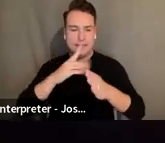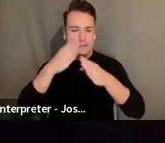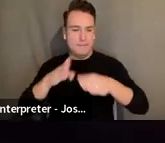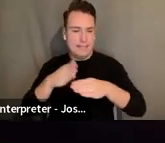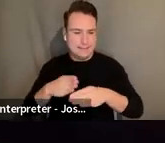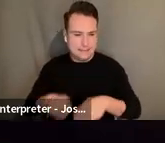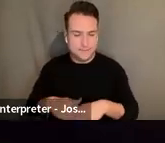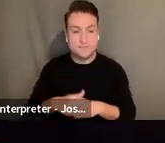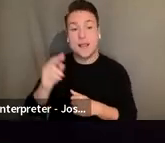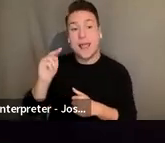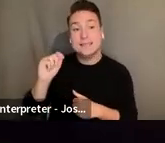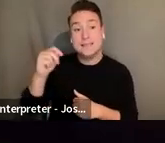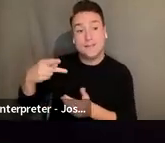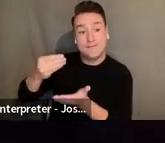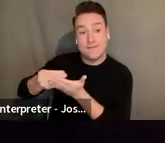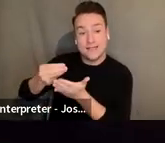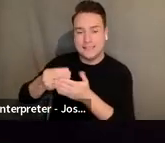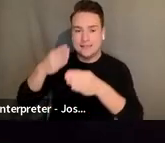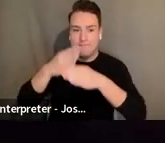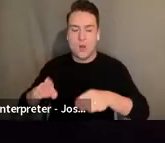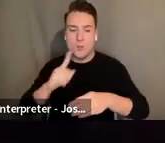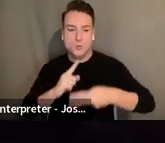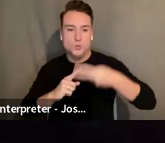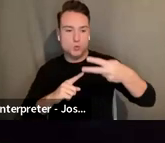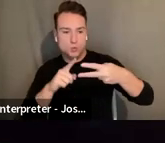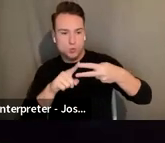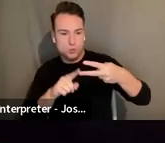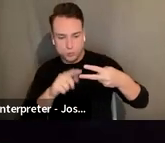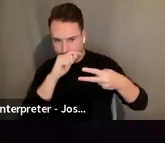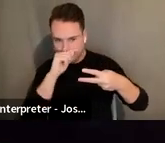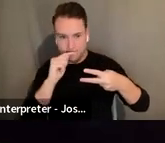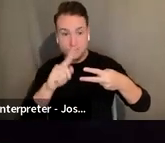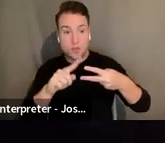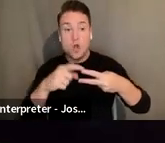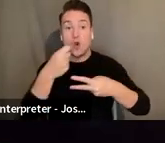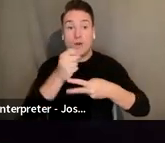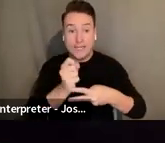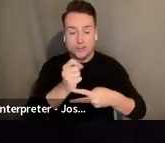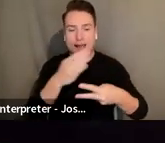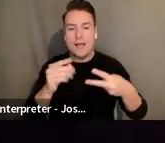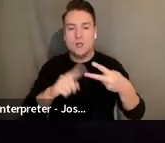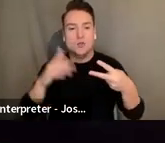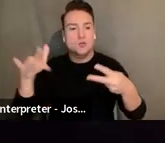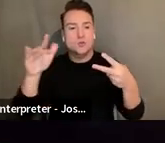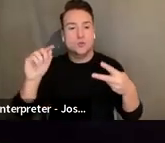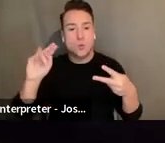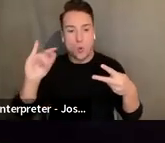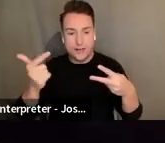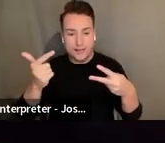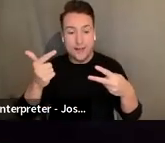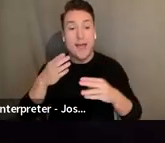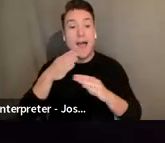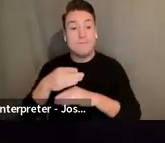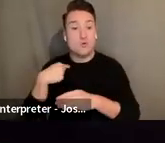NTP funding is divided into two categories, the creation and touring. So after our grant is awarded, NTP